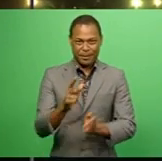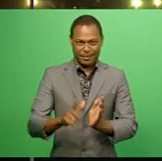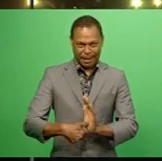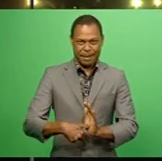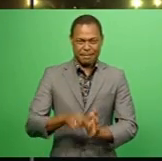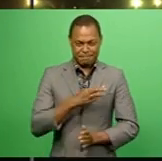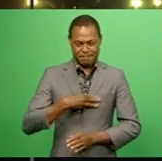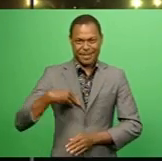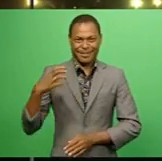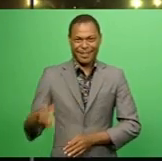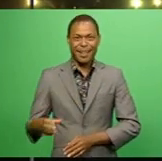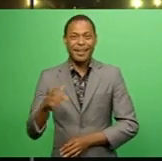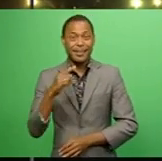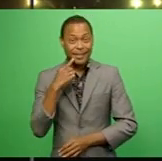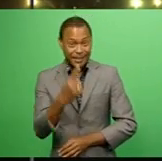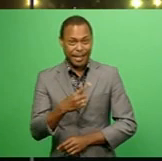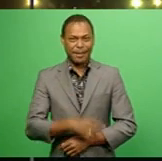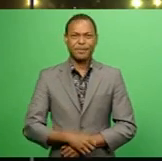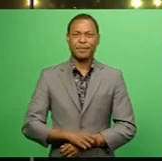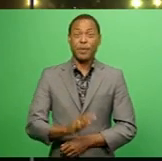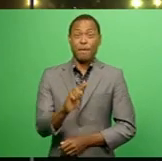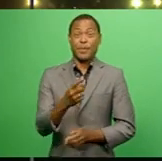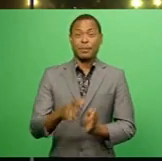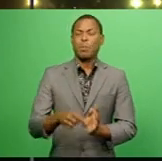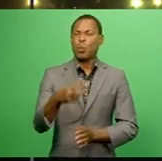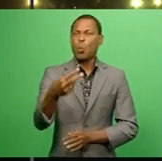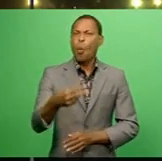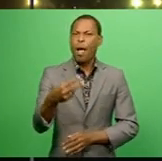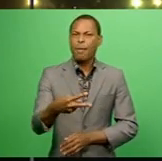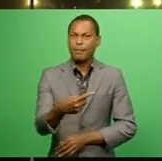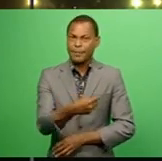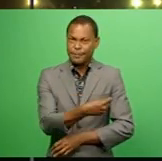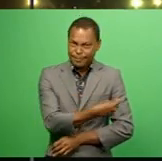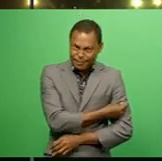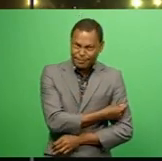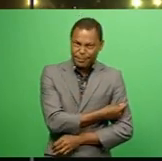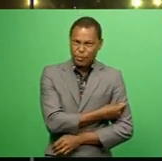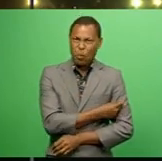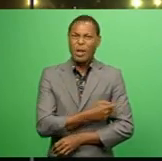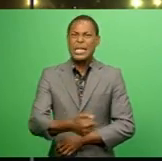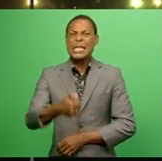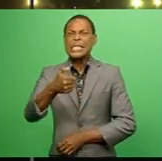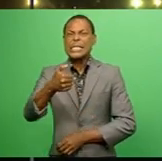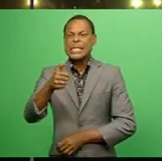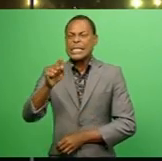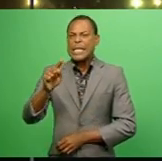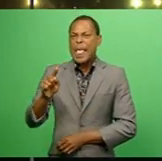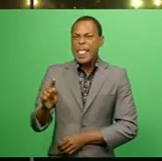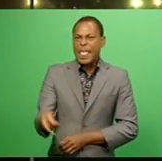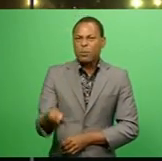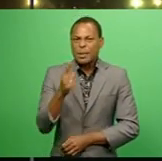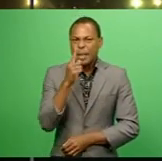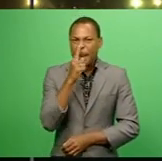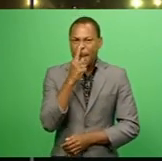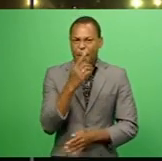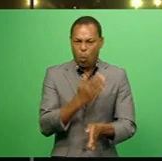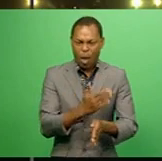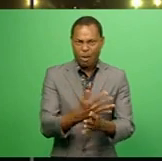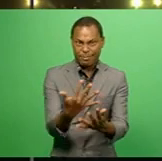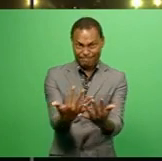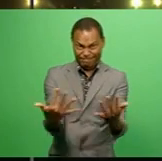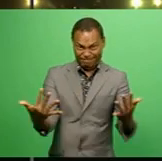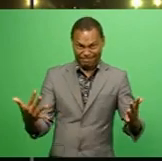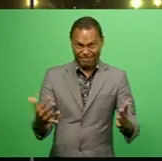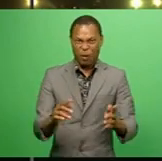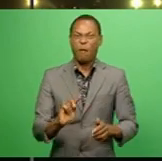Mwangainambete. The first batch of 12,000 doses will be administered among 6,000 frontline workers who will undergo another round of